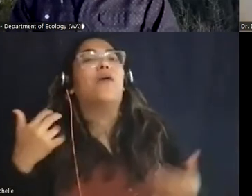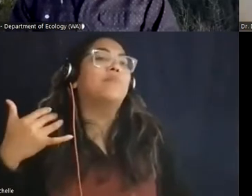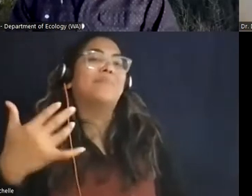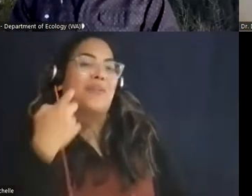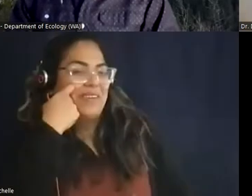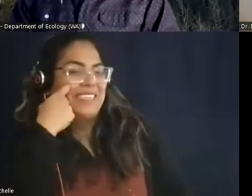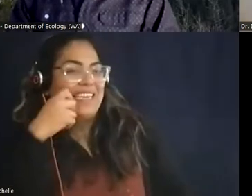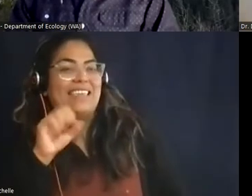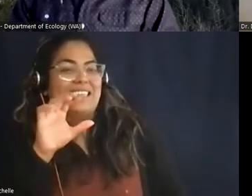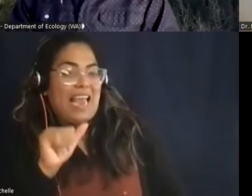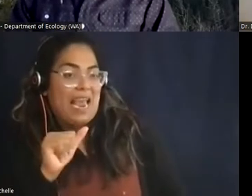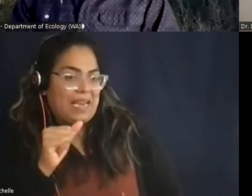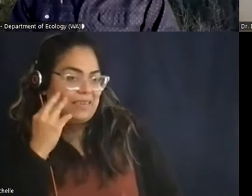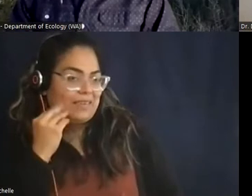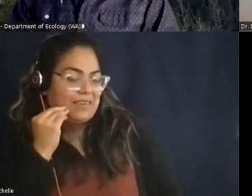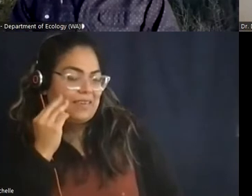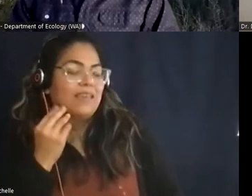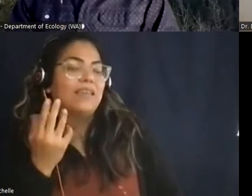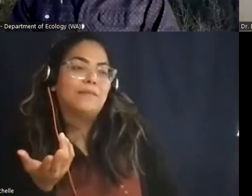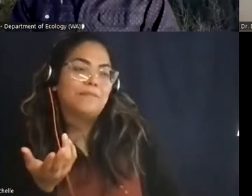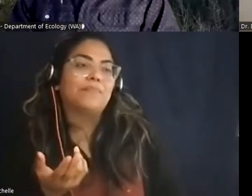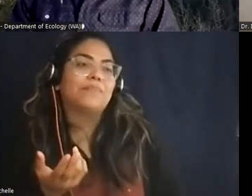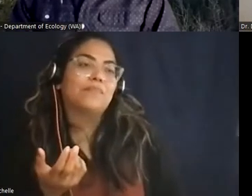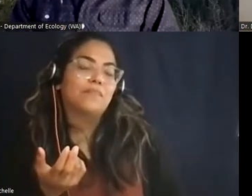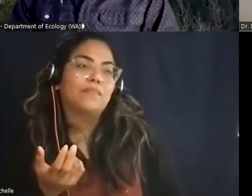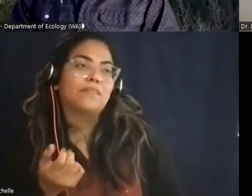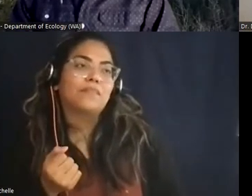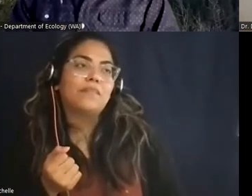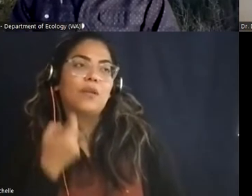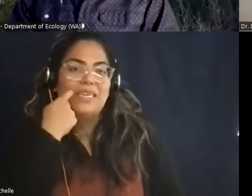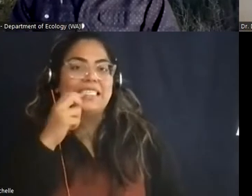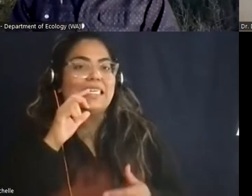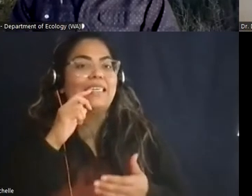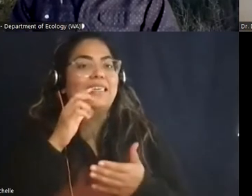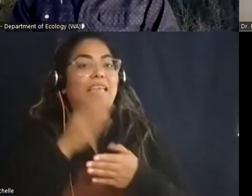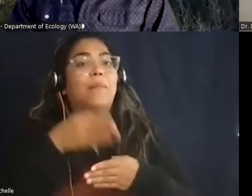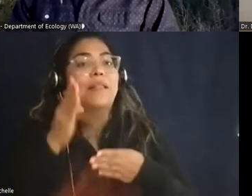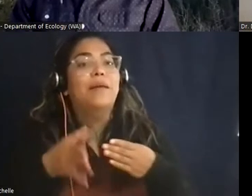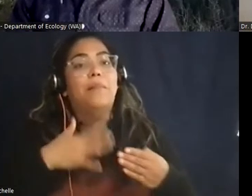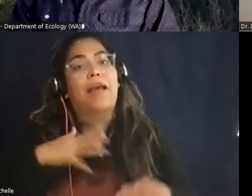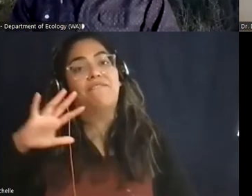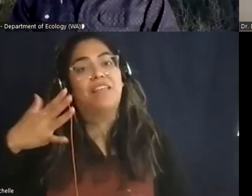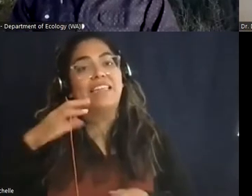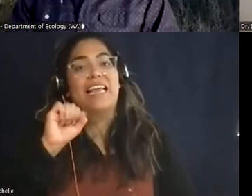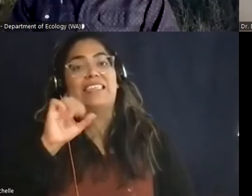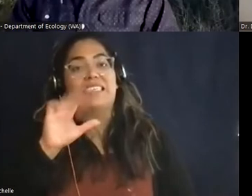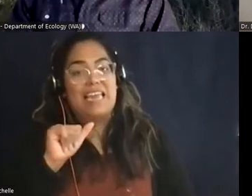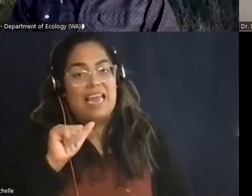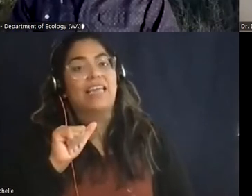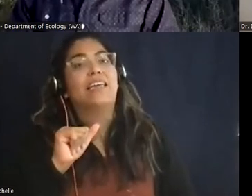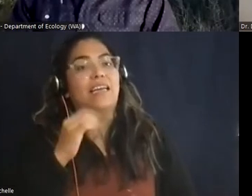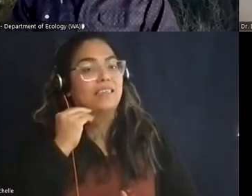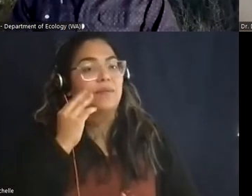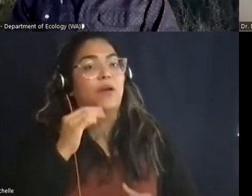recent sca experience um i just completed my fifth sca um experience with the sca idaho core